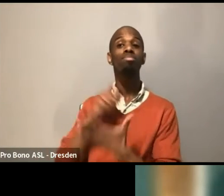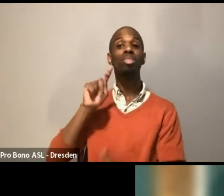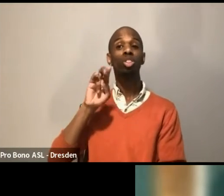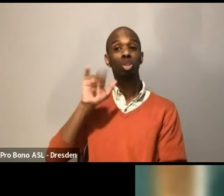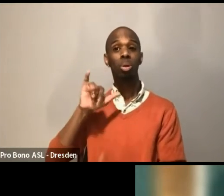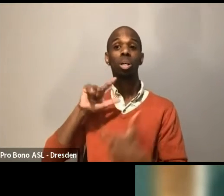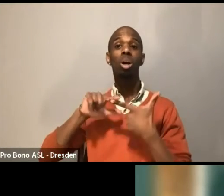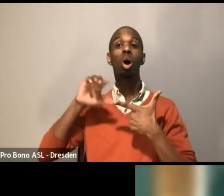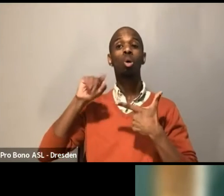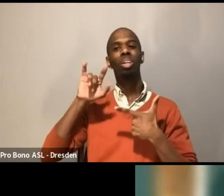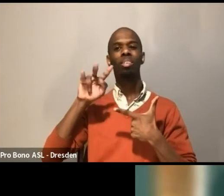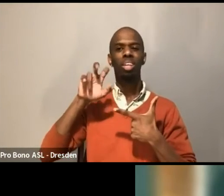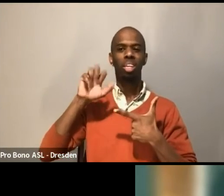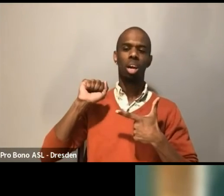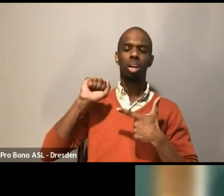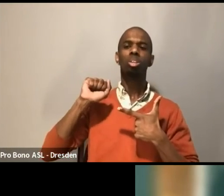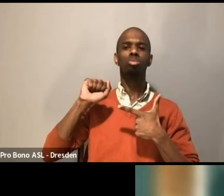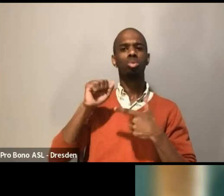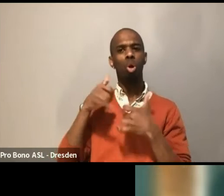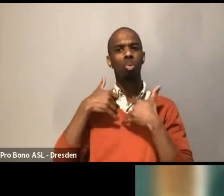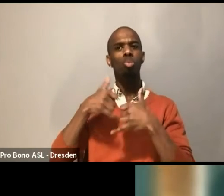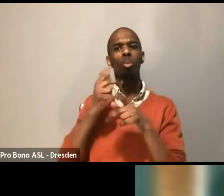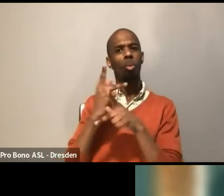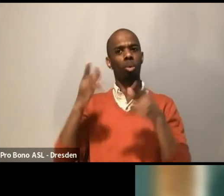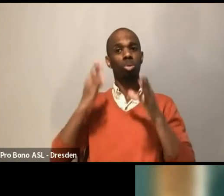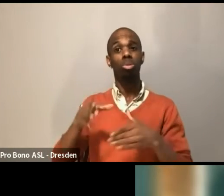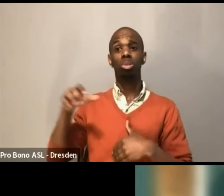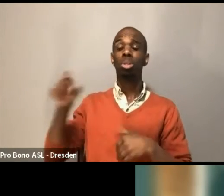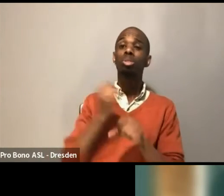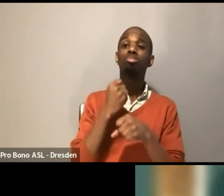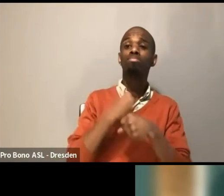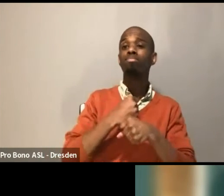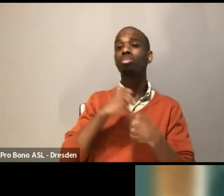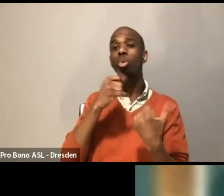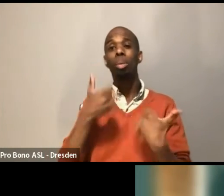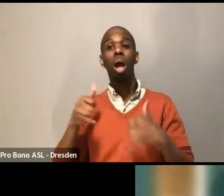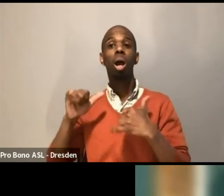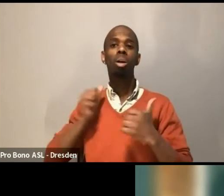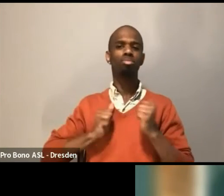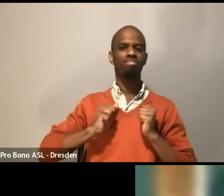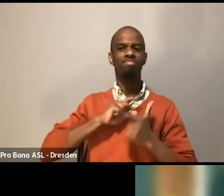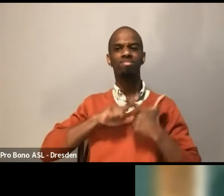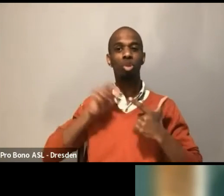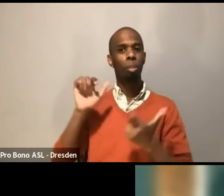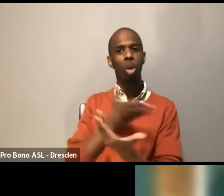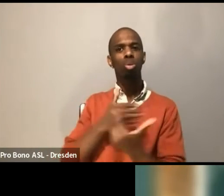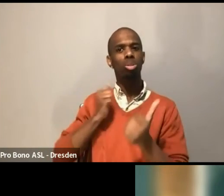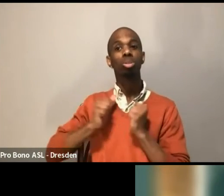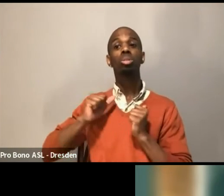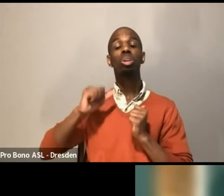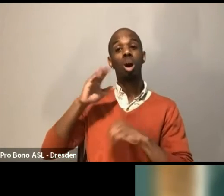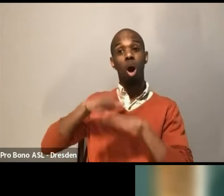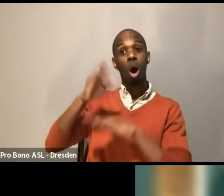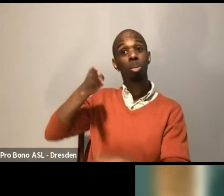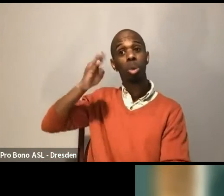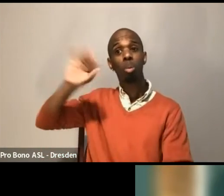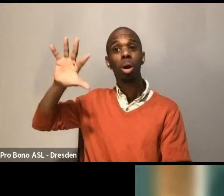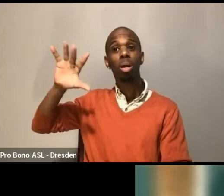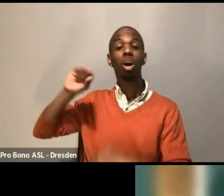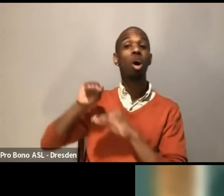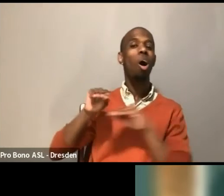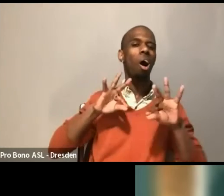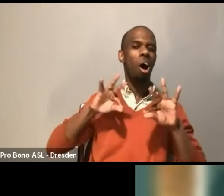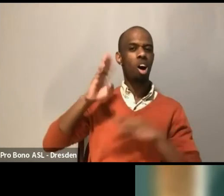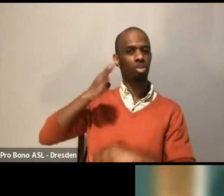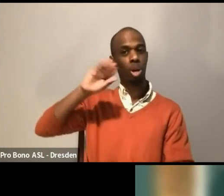Award-winning producer who has developed and produced plays, musicals, and event theater on Broadway, off-Broadway, regionally in the West End, and on